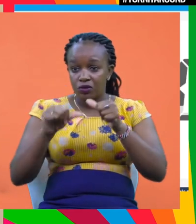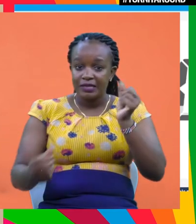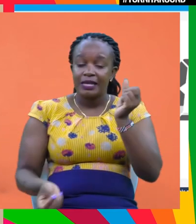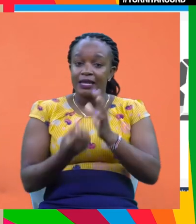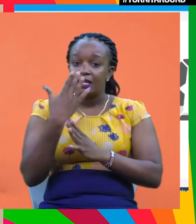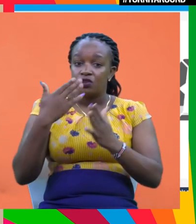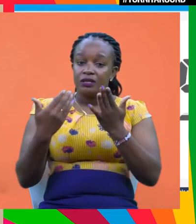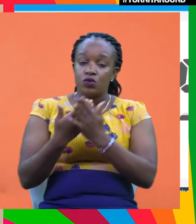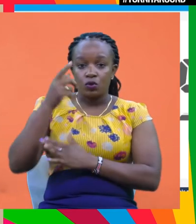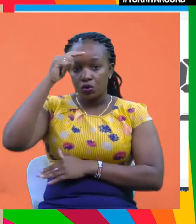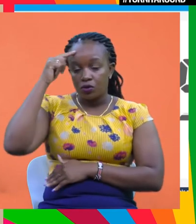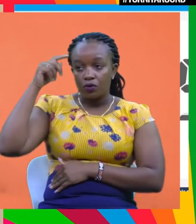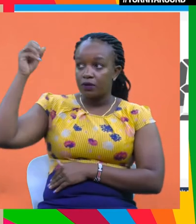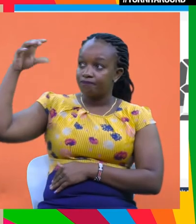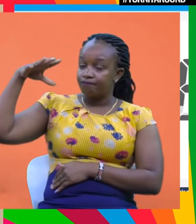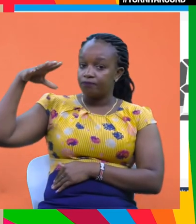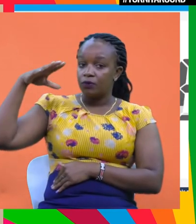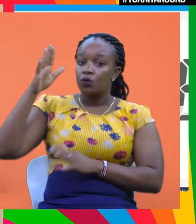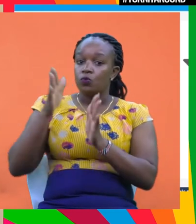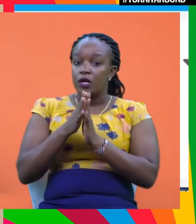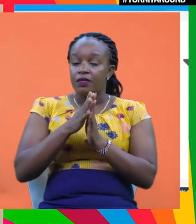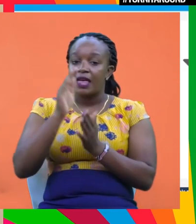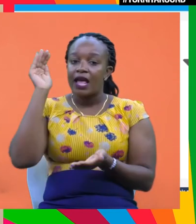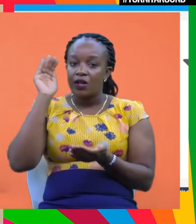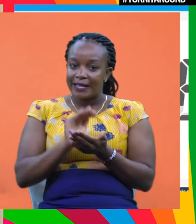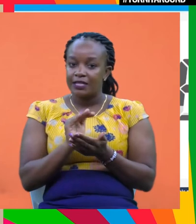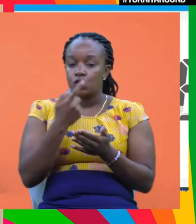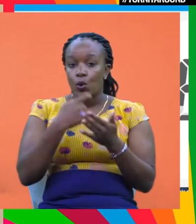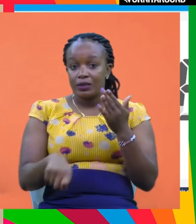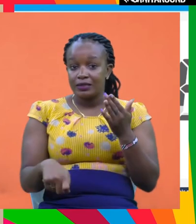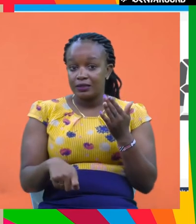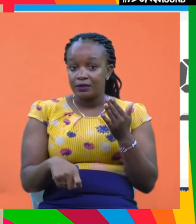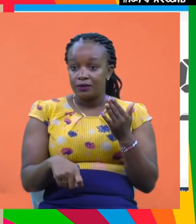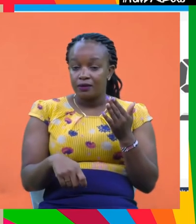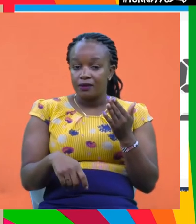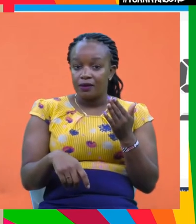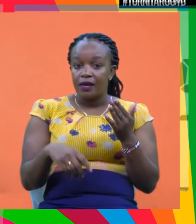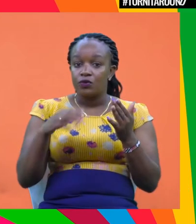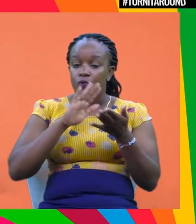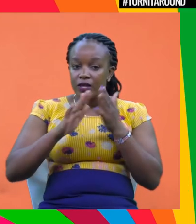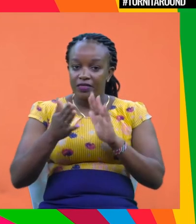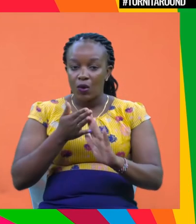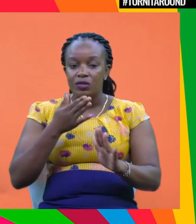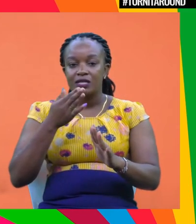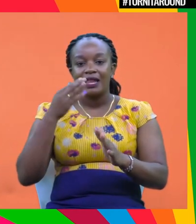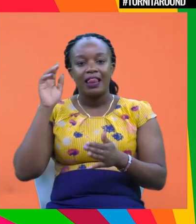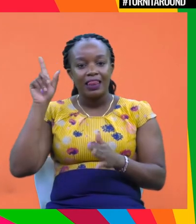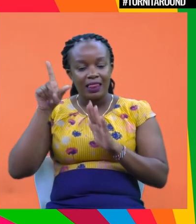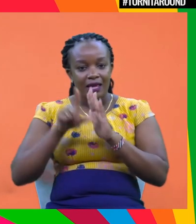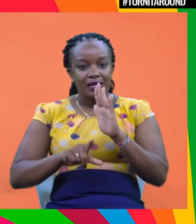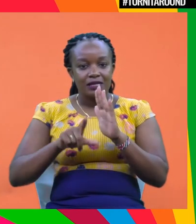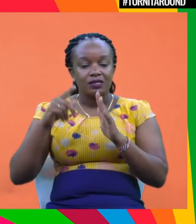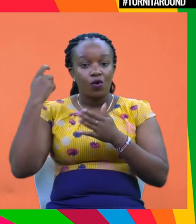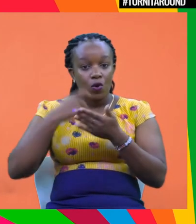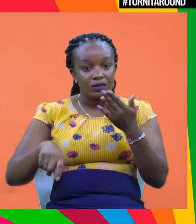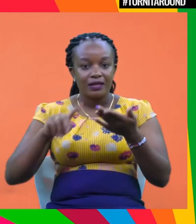source of electricity with carbon, less carbon, no carbon for right now. think it's a little bit difficult for